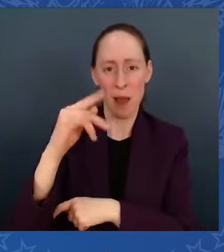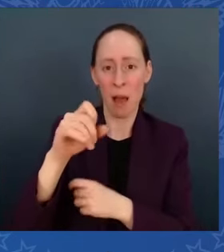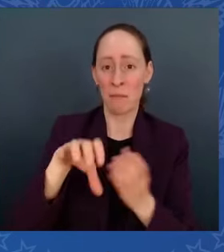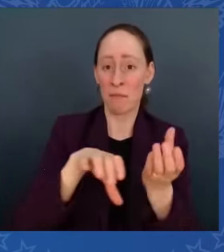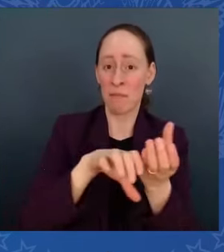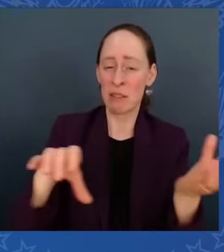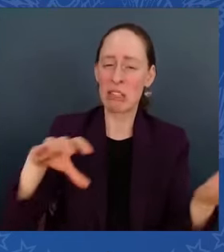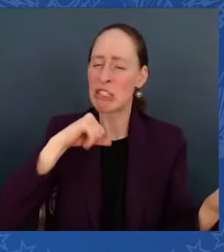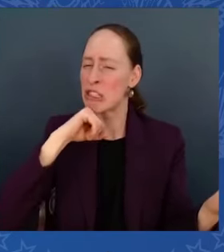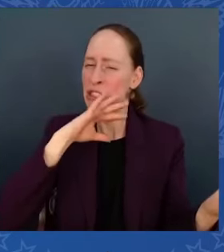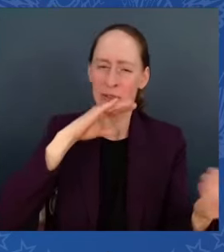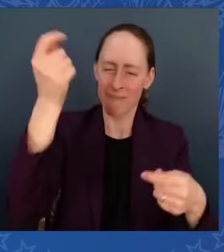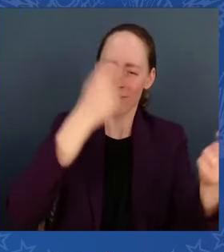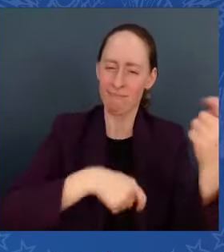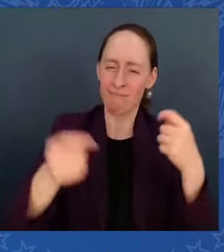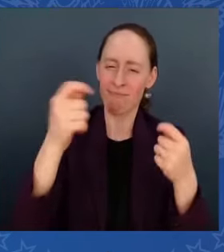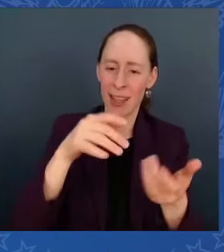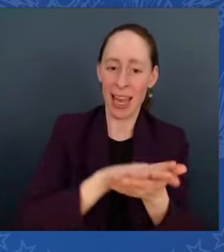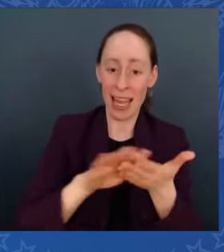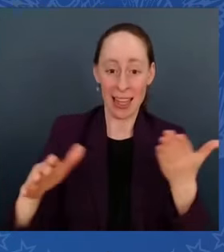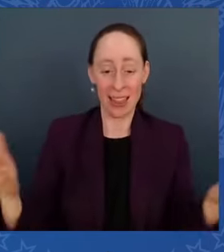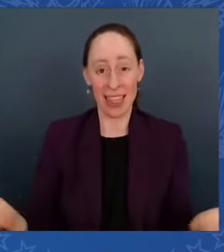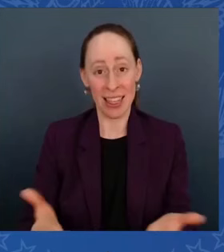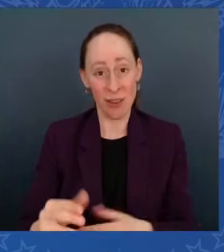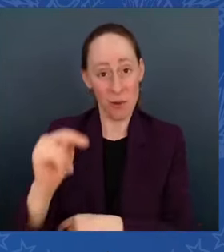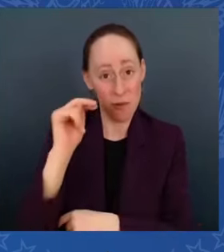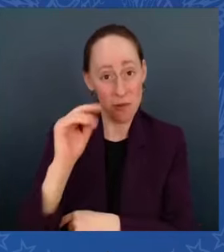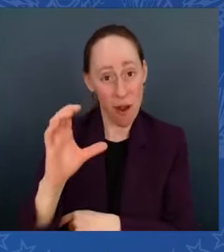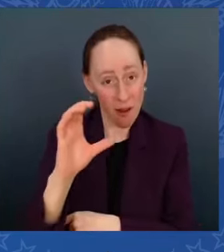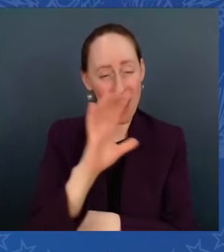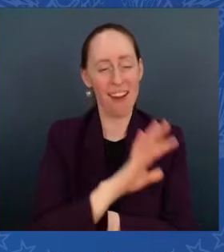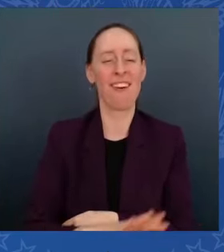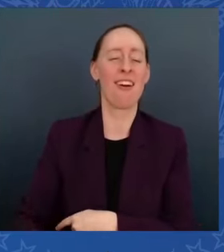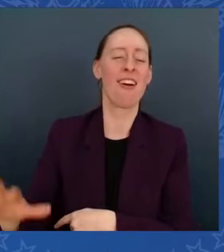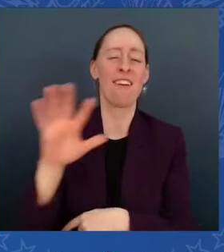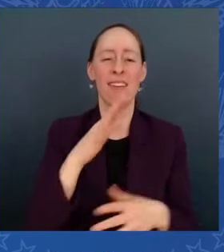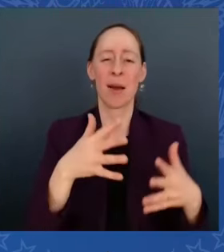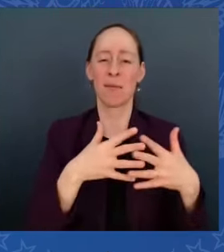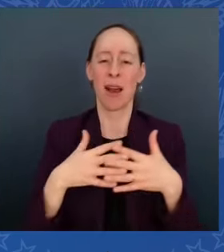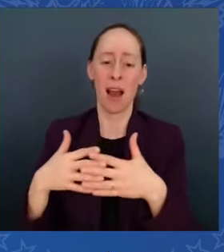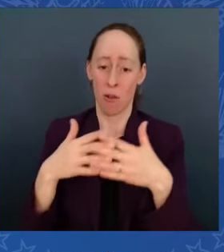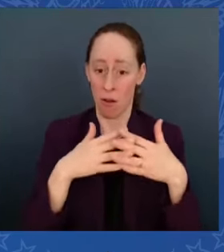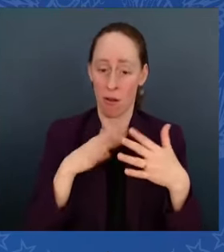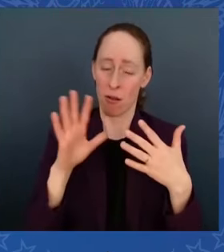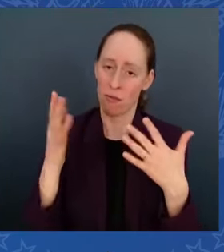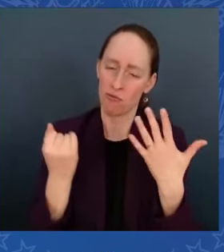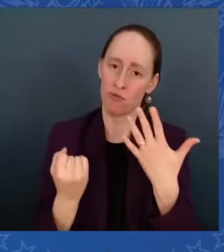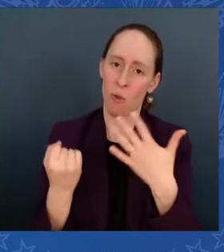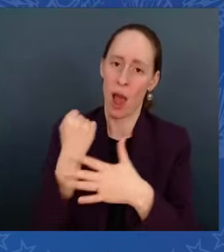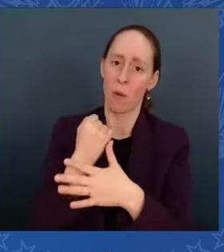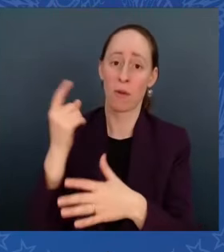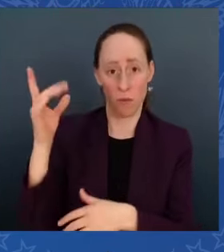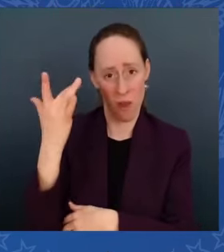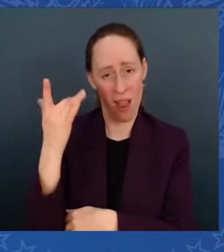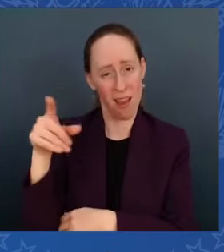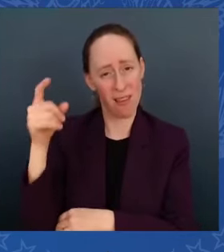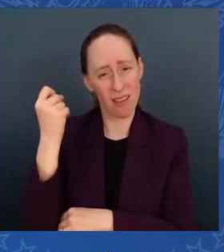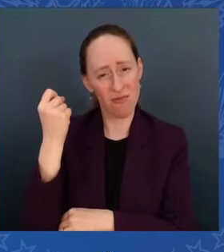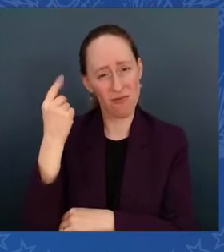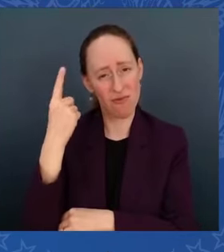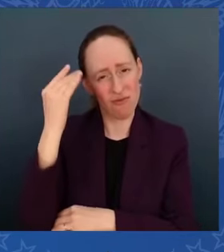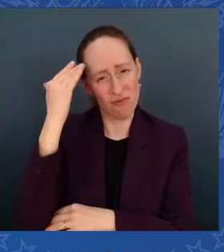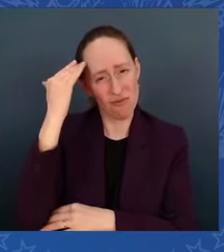country one of their highest priorities. They know that everyone deserves clean and safe drinking water. They are fighting for us.